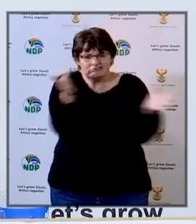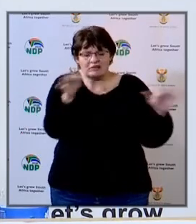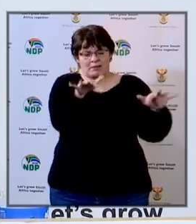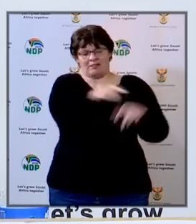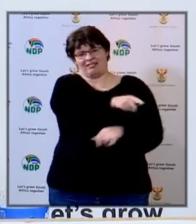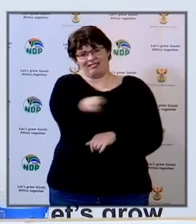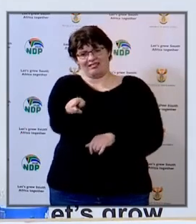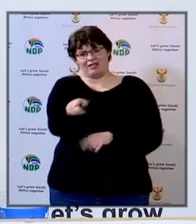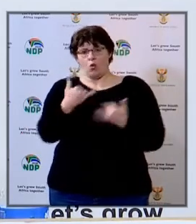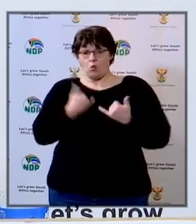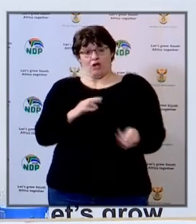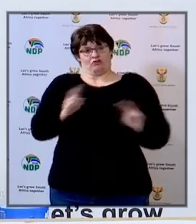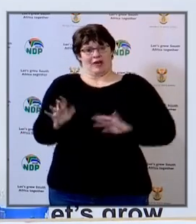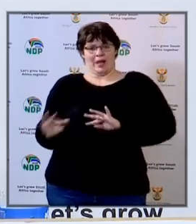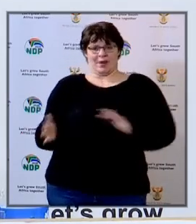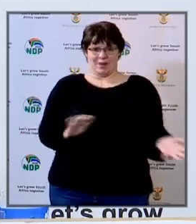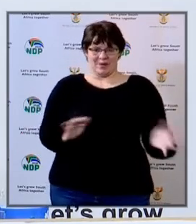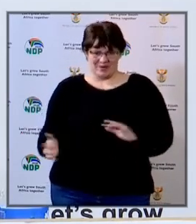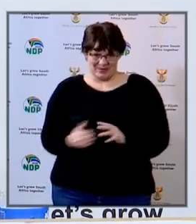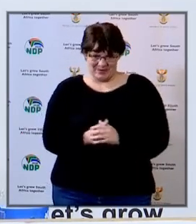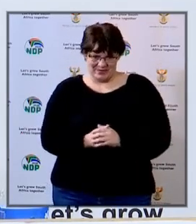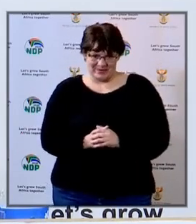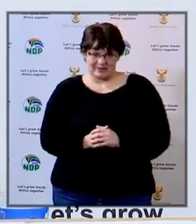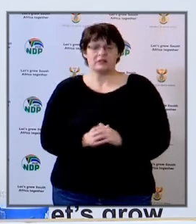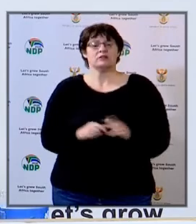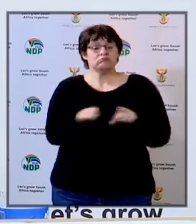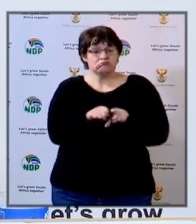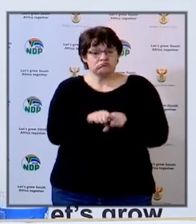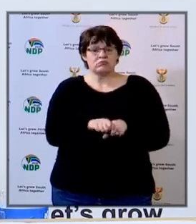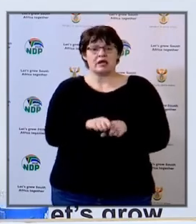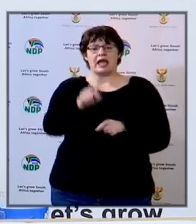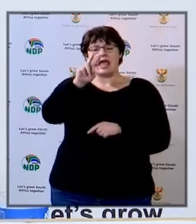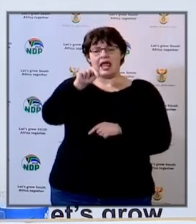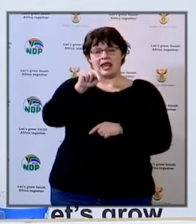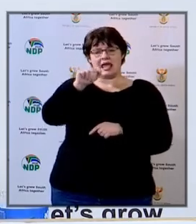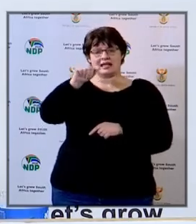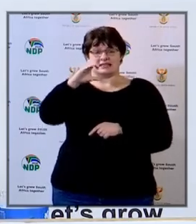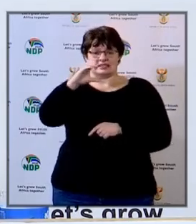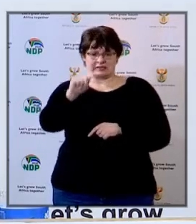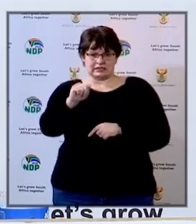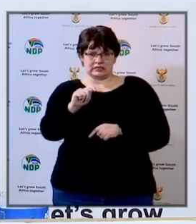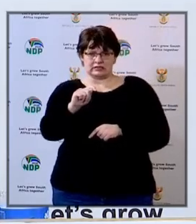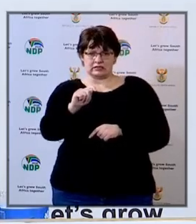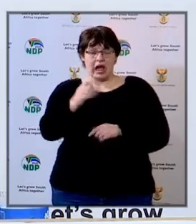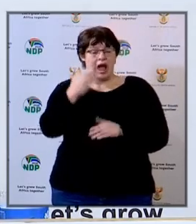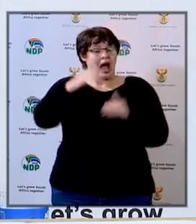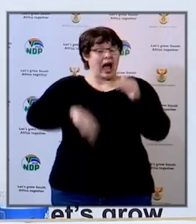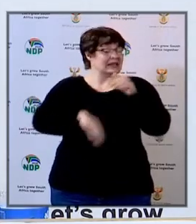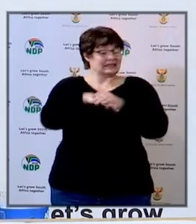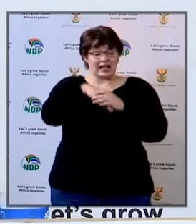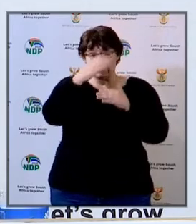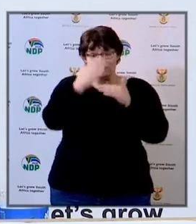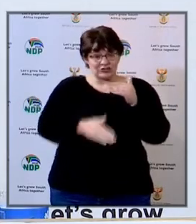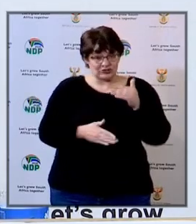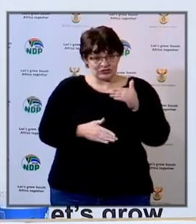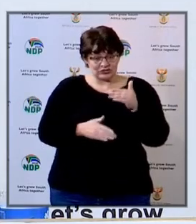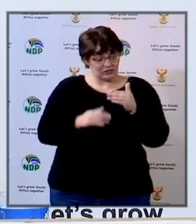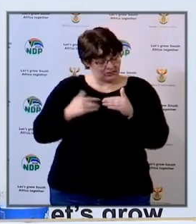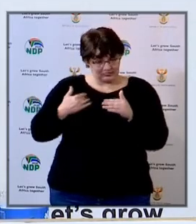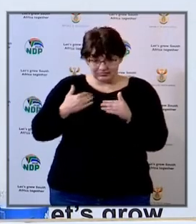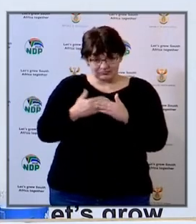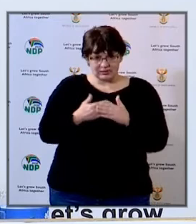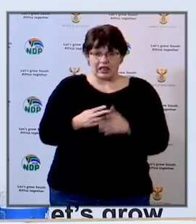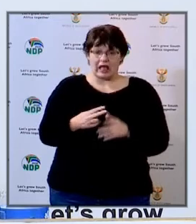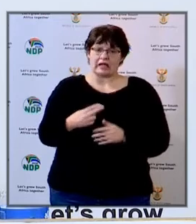are. And more important, unfortunately, the NCT, until this whole trip is finished, they are